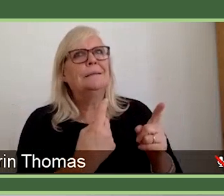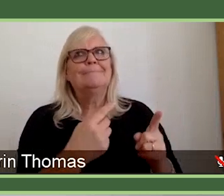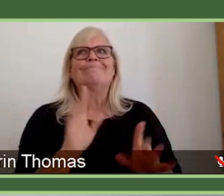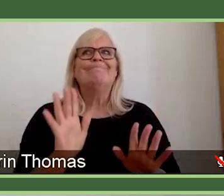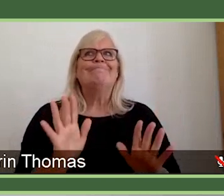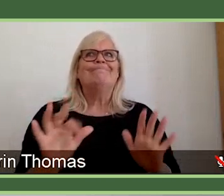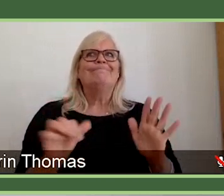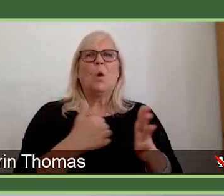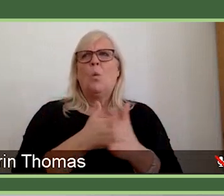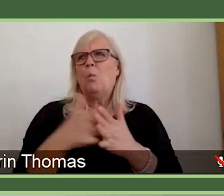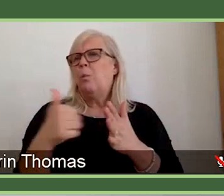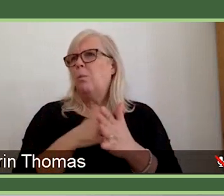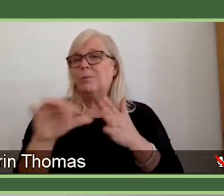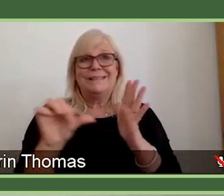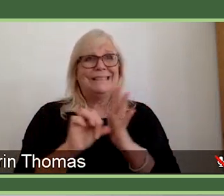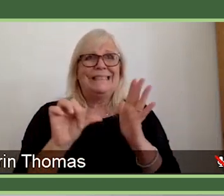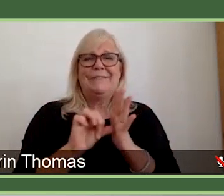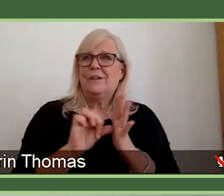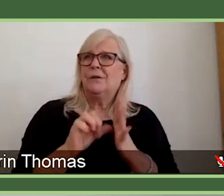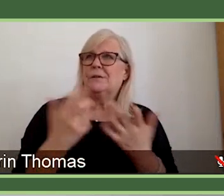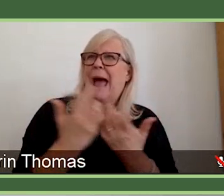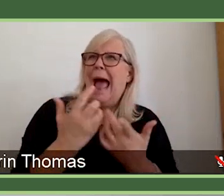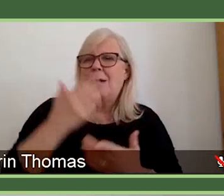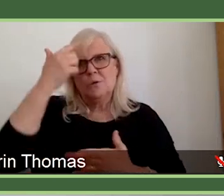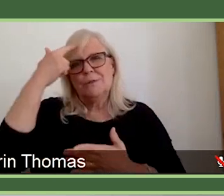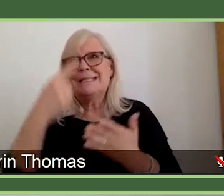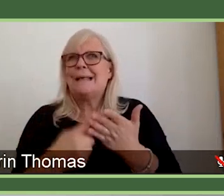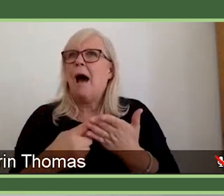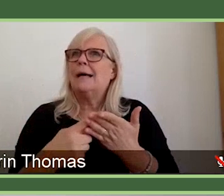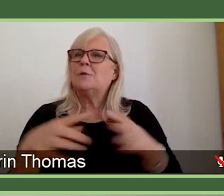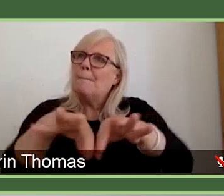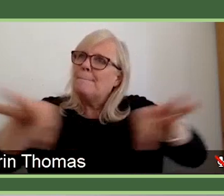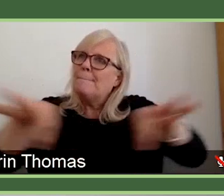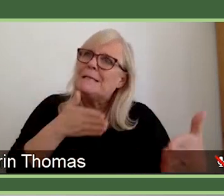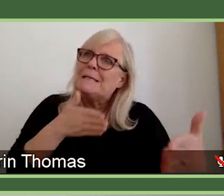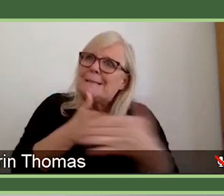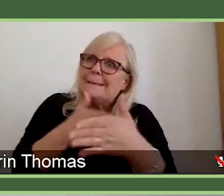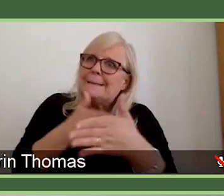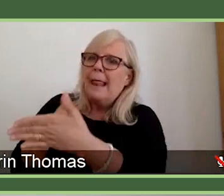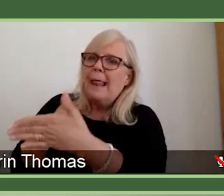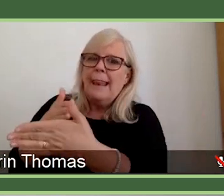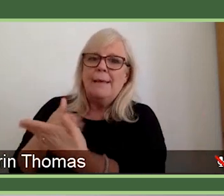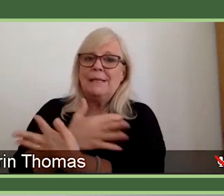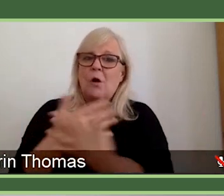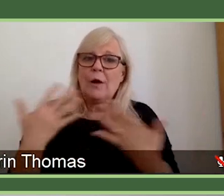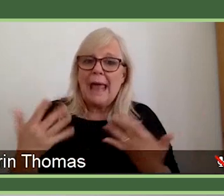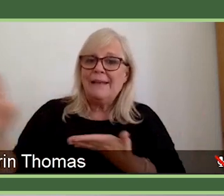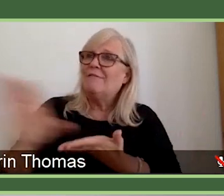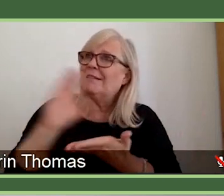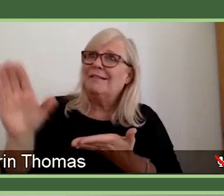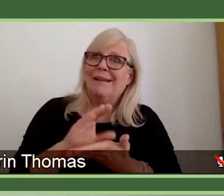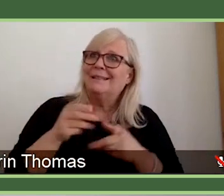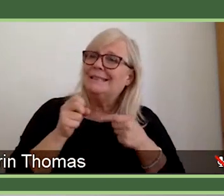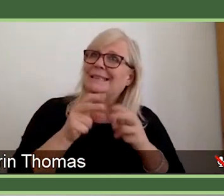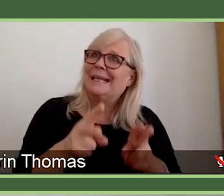setting limits and boundaries on any funding scheme. It's